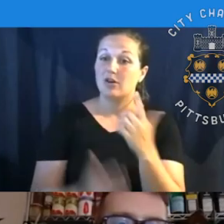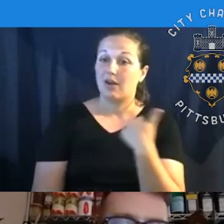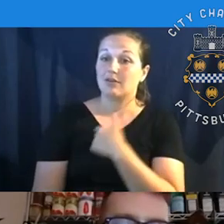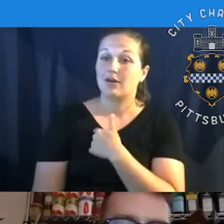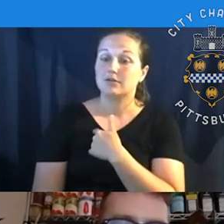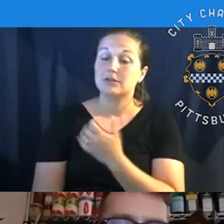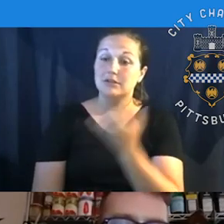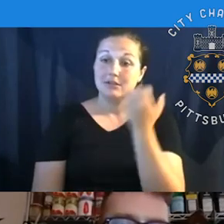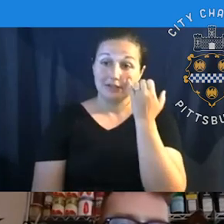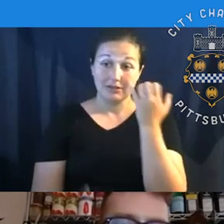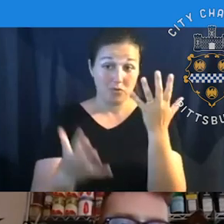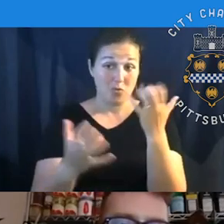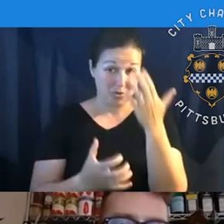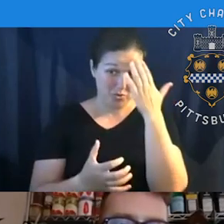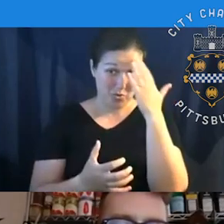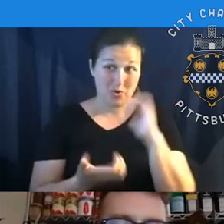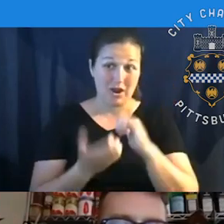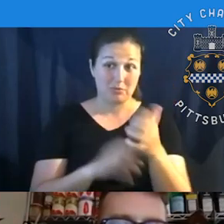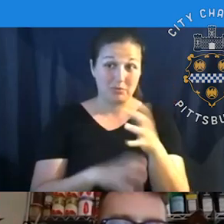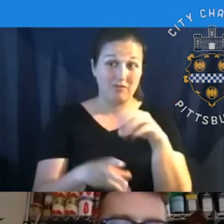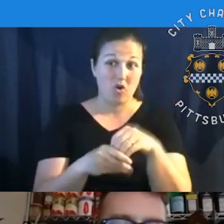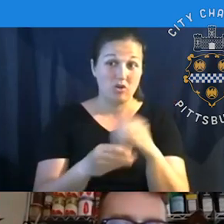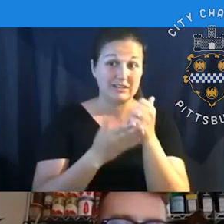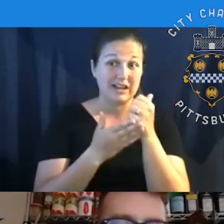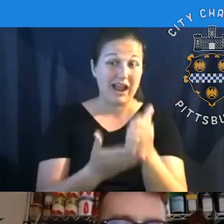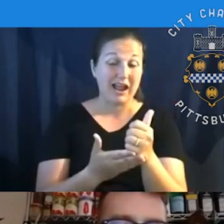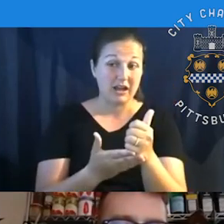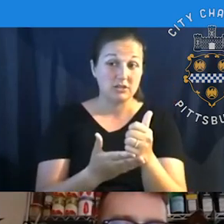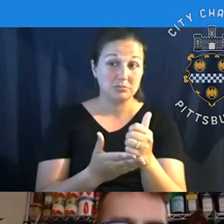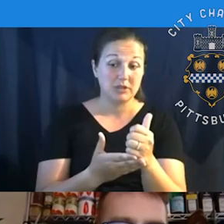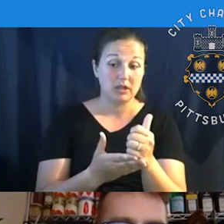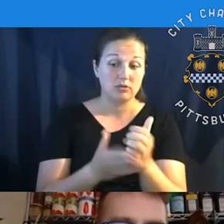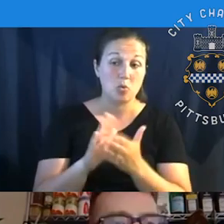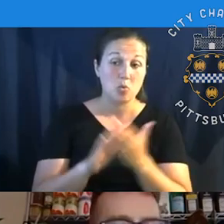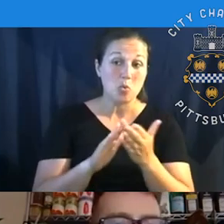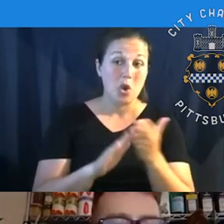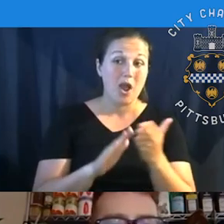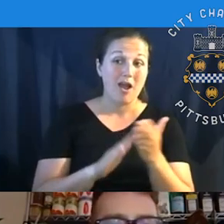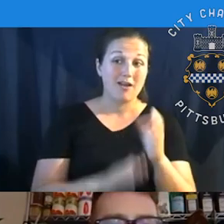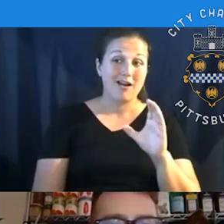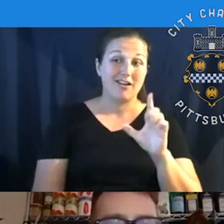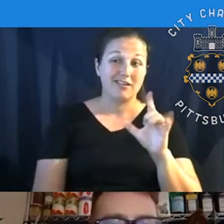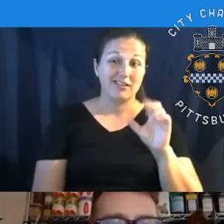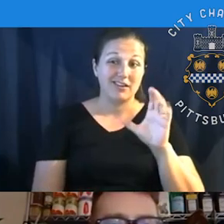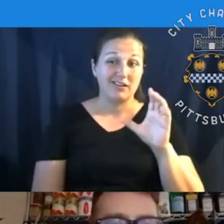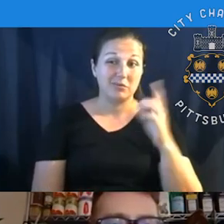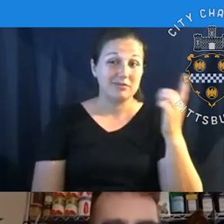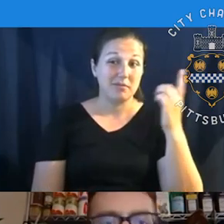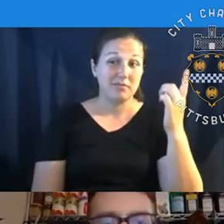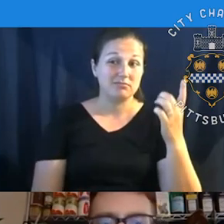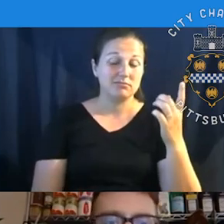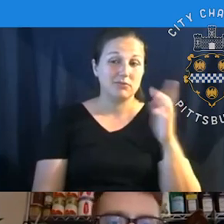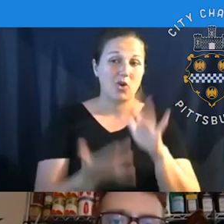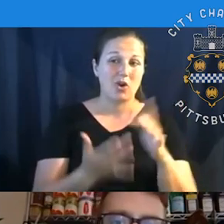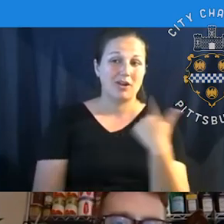and how to, how to be involved and perhaps help deliver a clinic or something, please reach out to us and all the contact information is on our website. Uh,